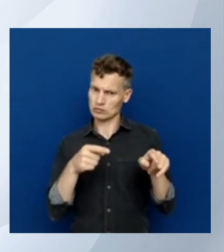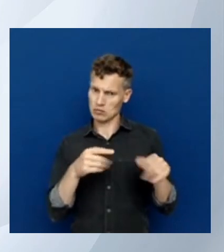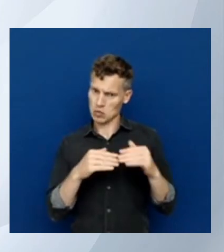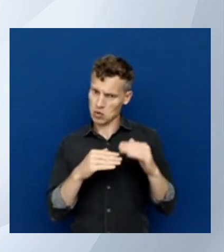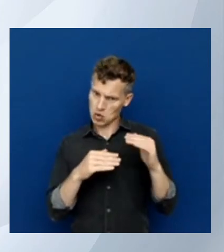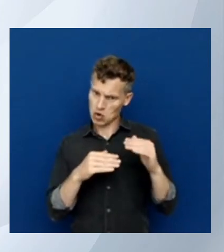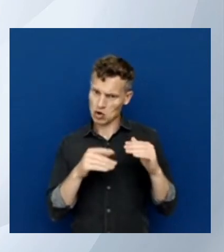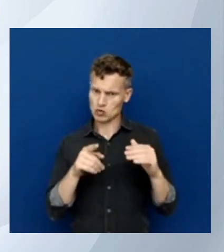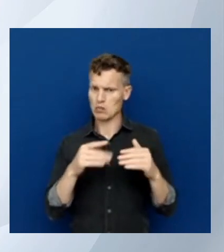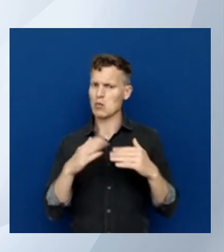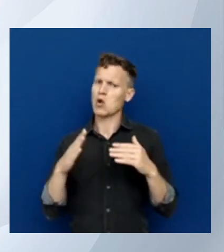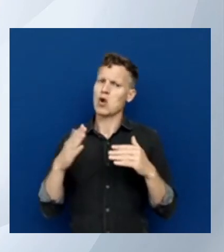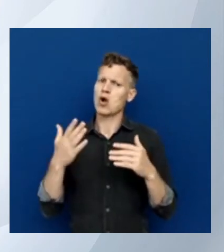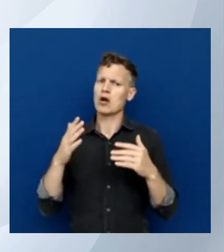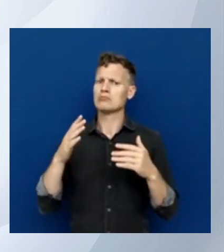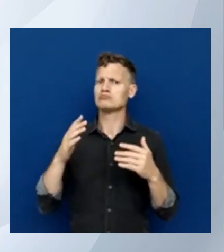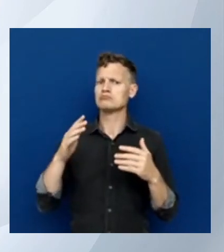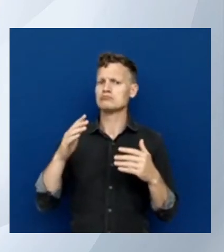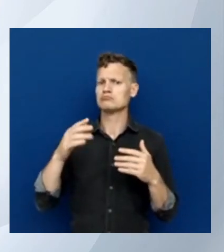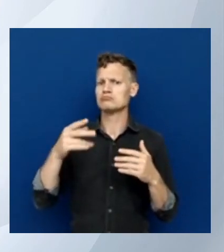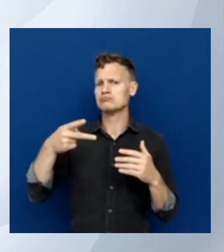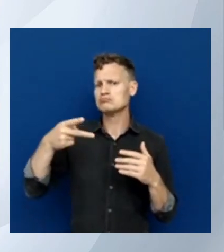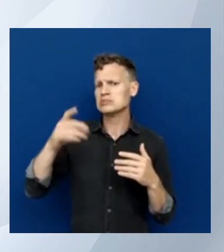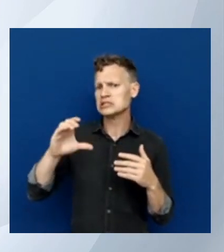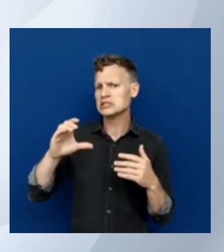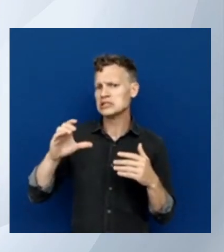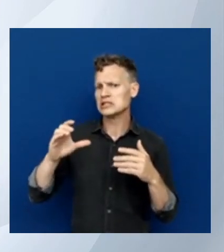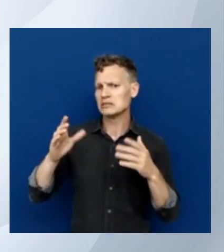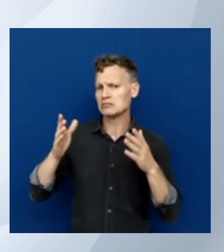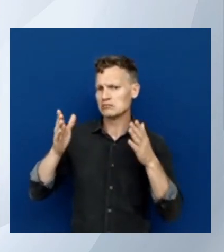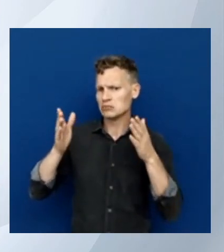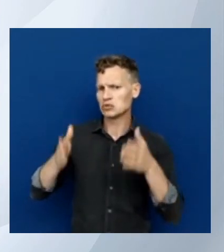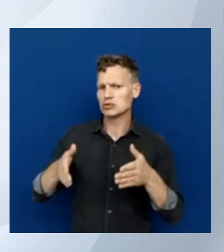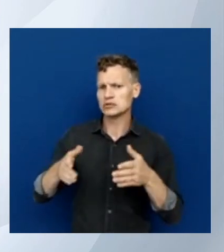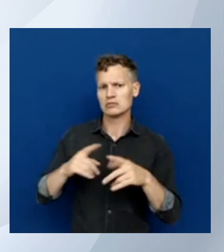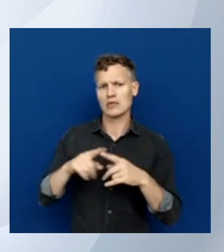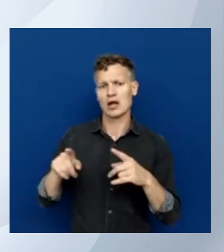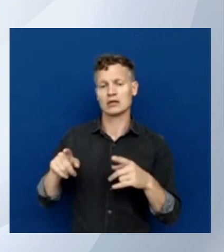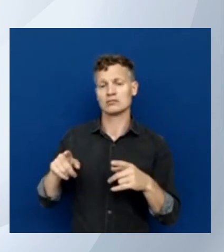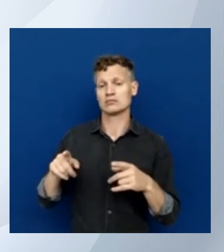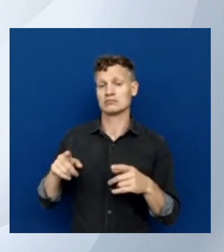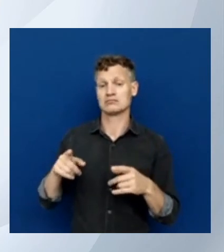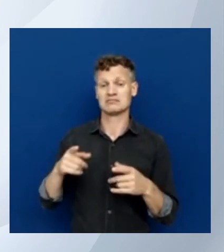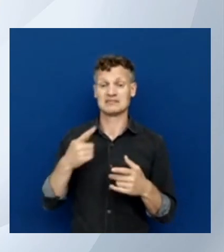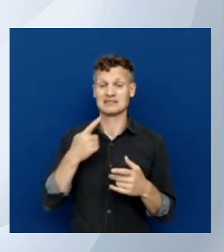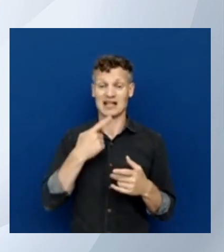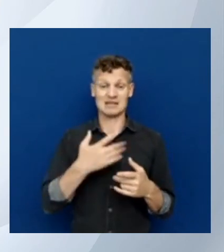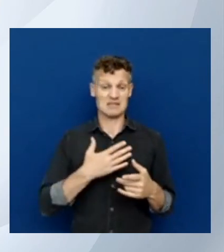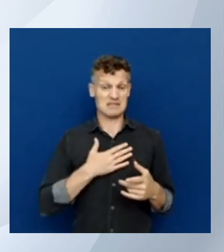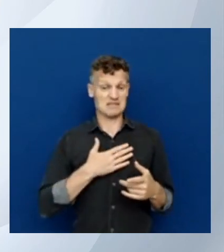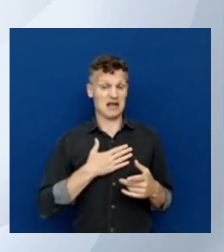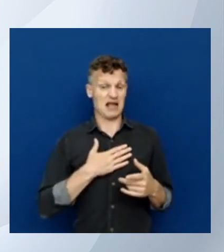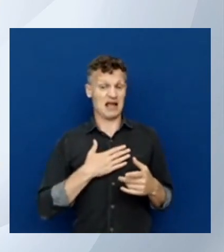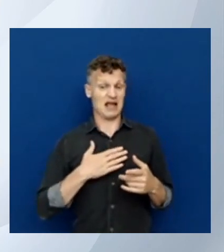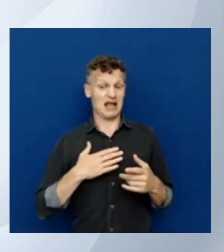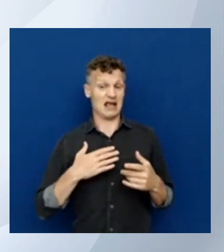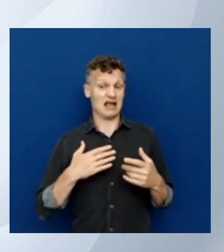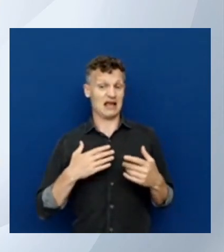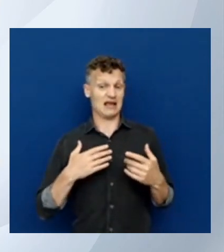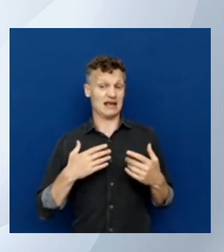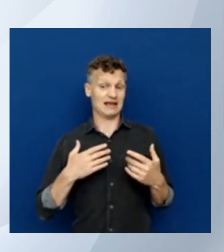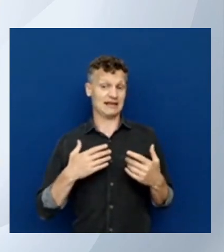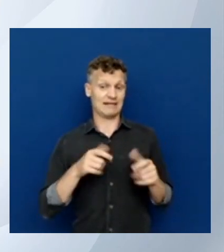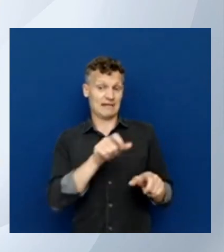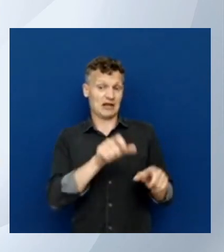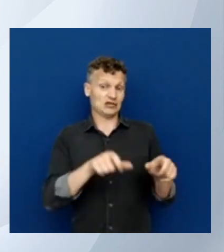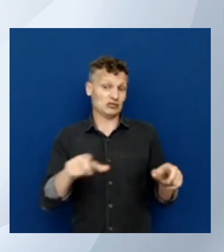the customers that I see are mostly into PowerShell but I yeah there are a lot of them are the Windows developers